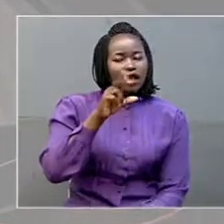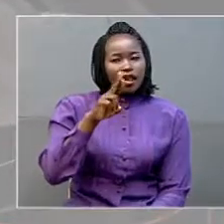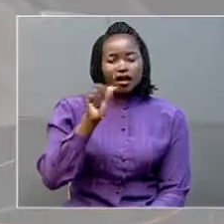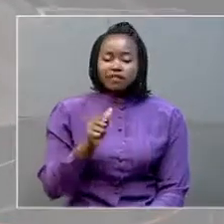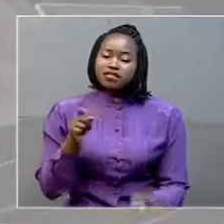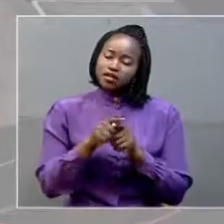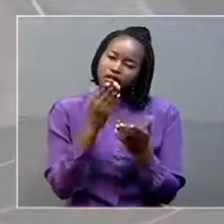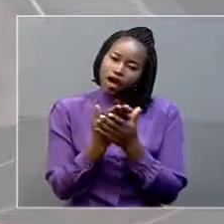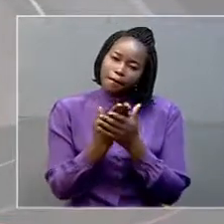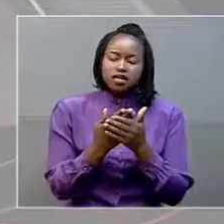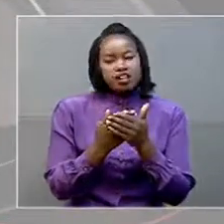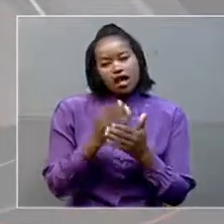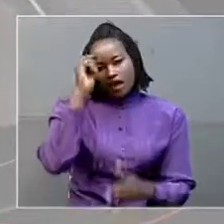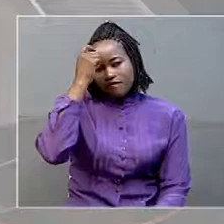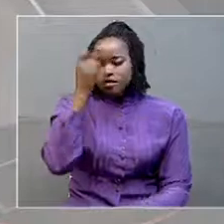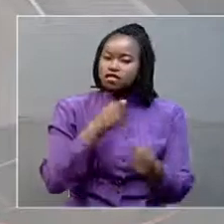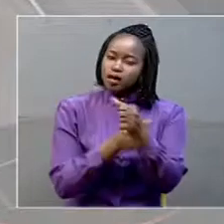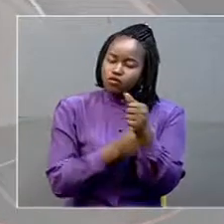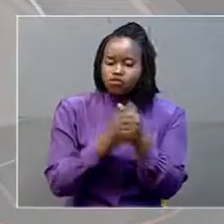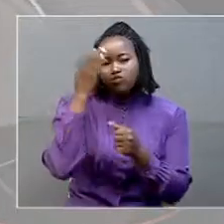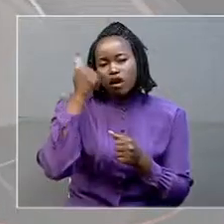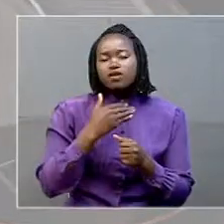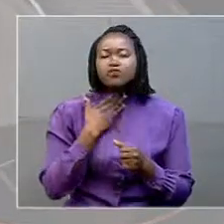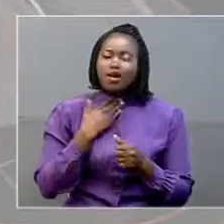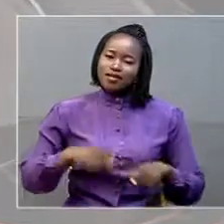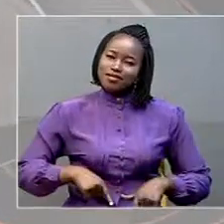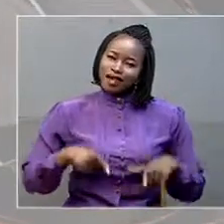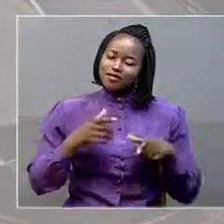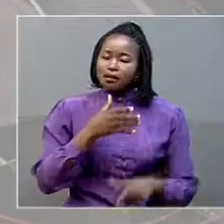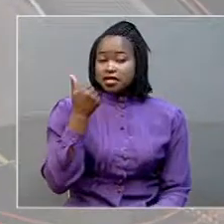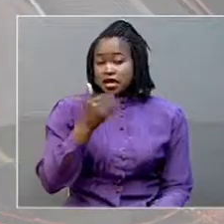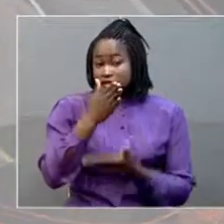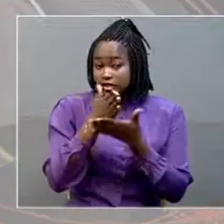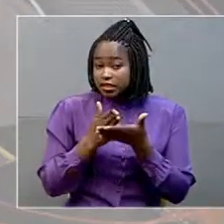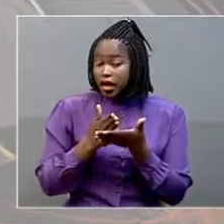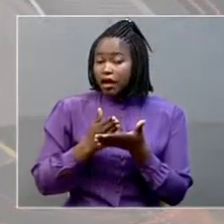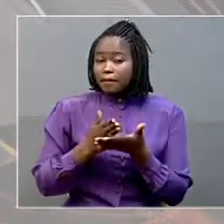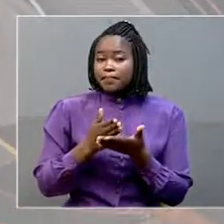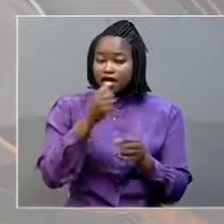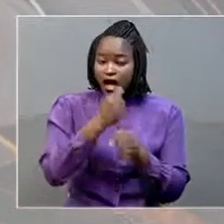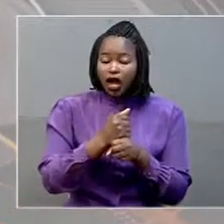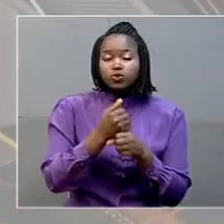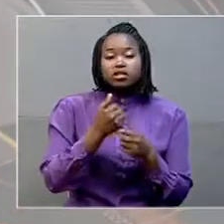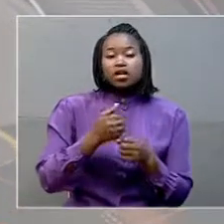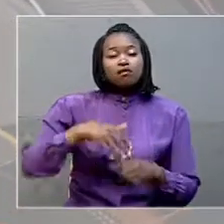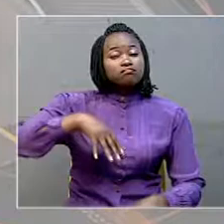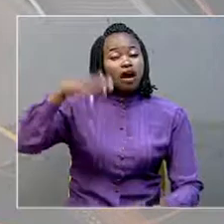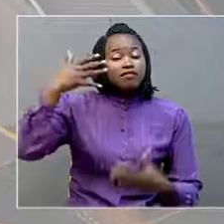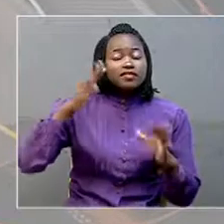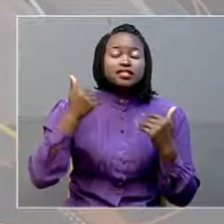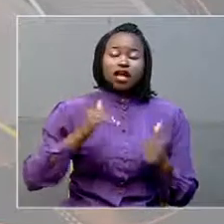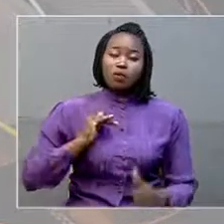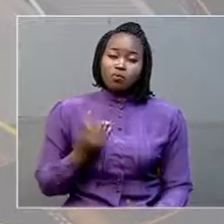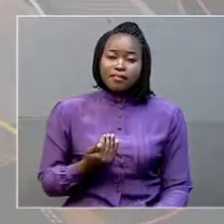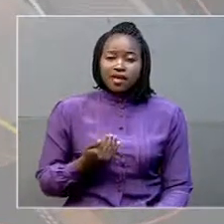to enable them live normal lives from the past. Some of the girls turned women abducted from Ruala Girls Senior Secondary School